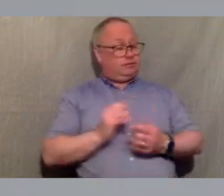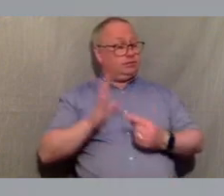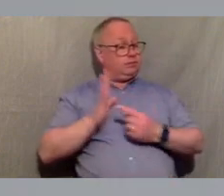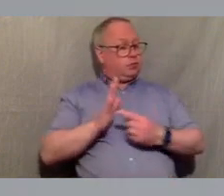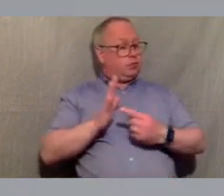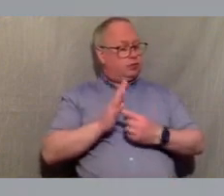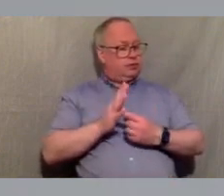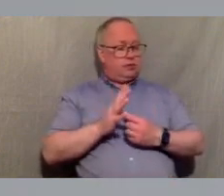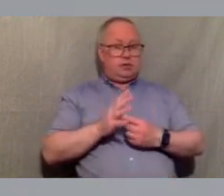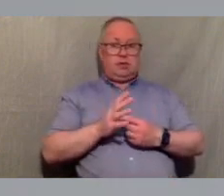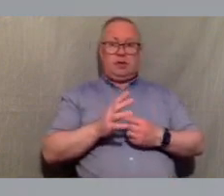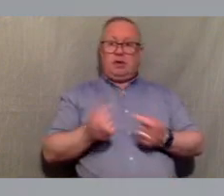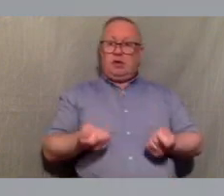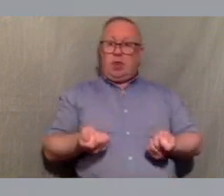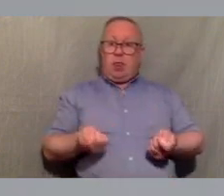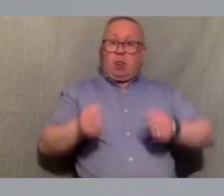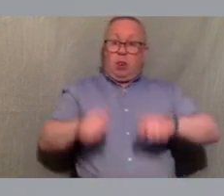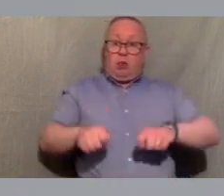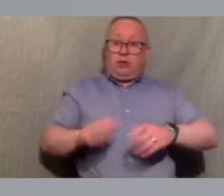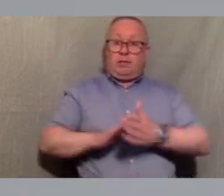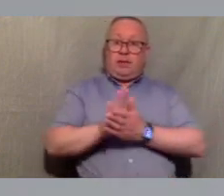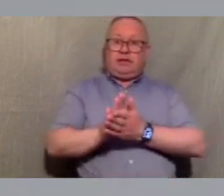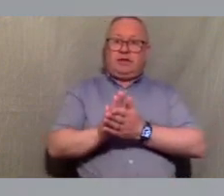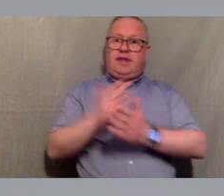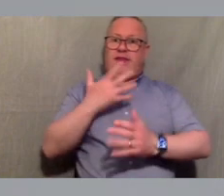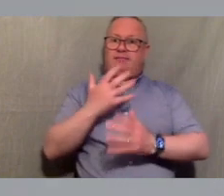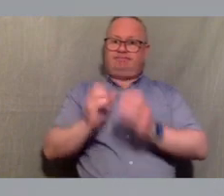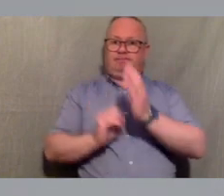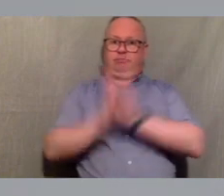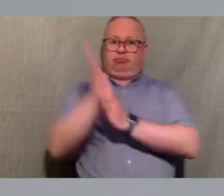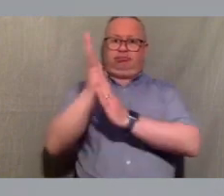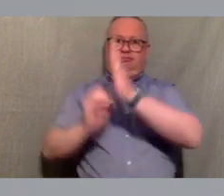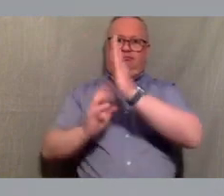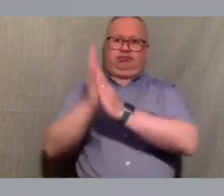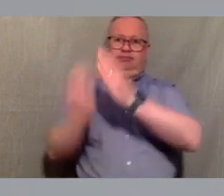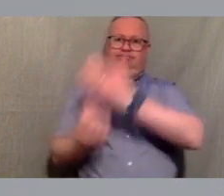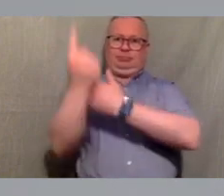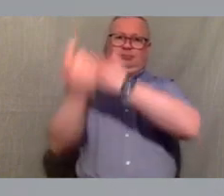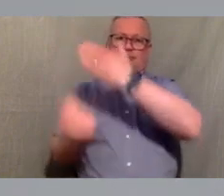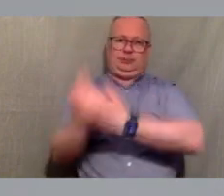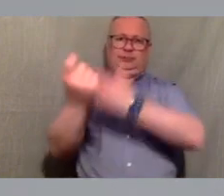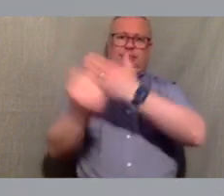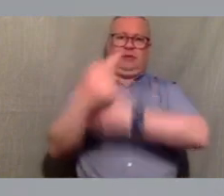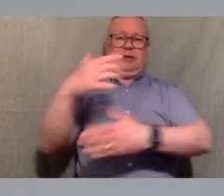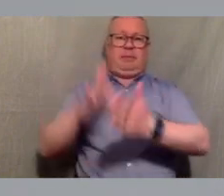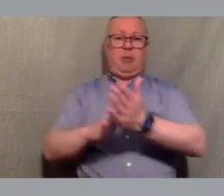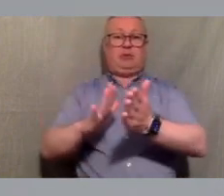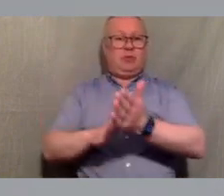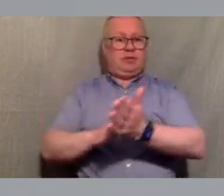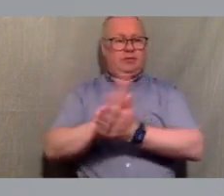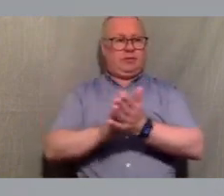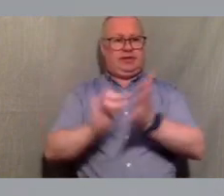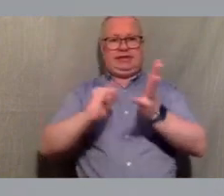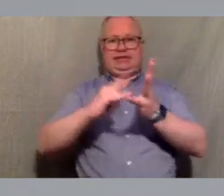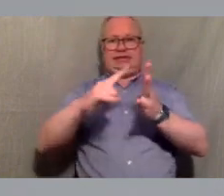lockdown hasn't stopped any of the flaring and noise at moss moron all that's done has meant that sepa have rolled back their monitoring